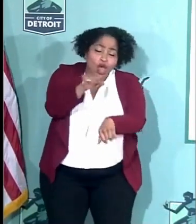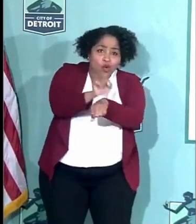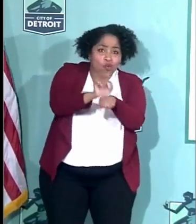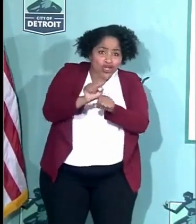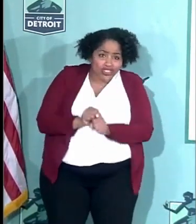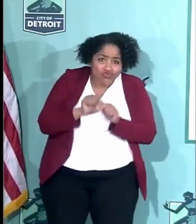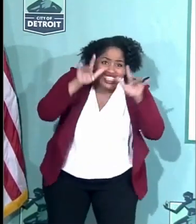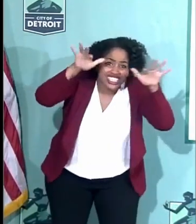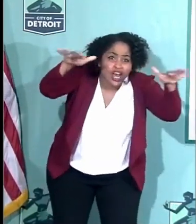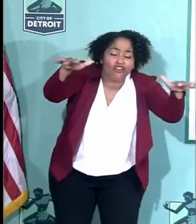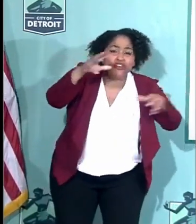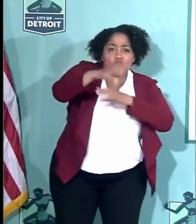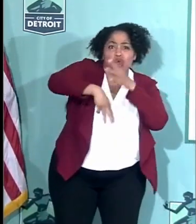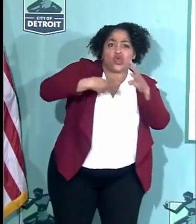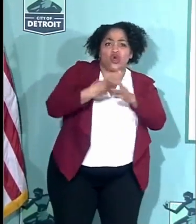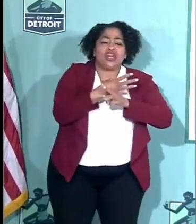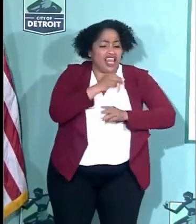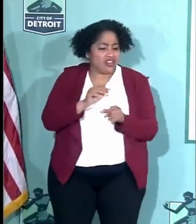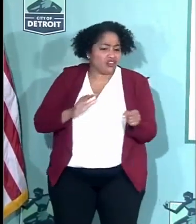people around the state, they feel us, because we see unity.